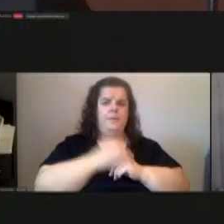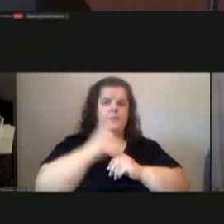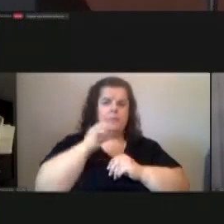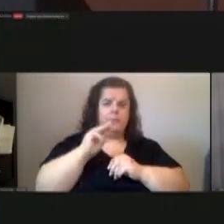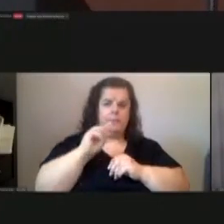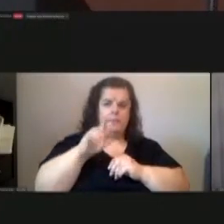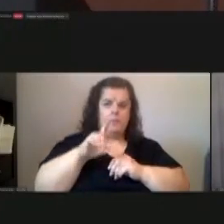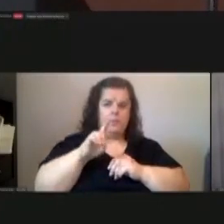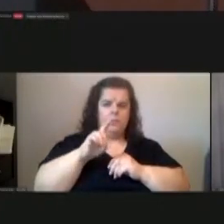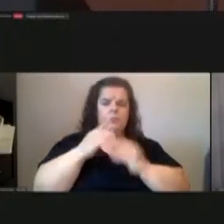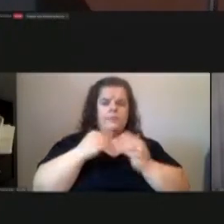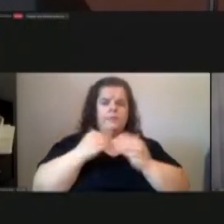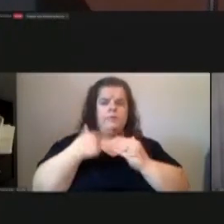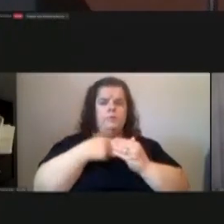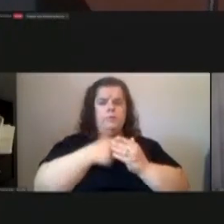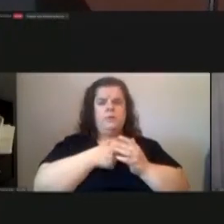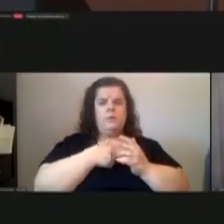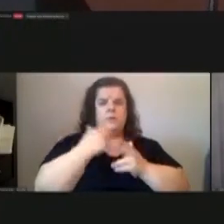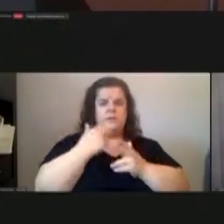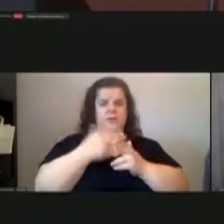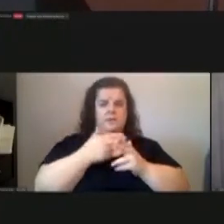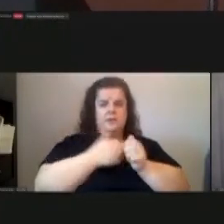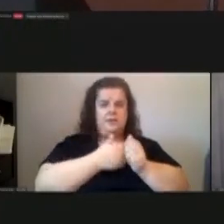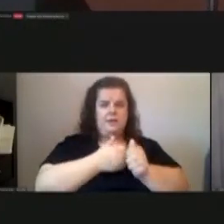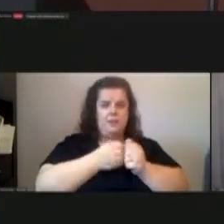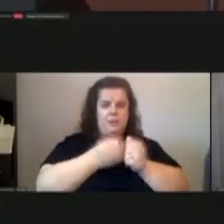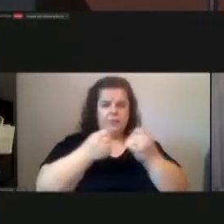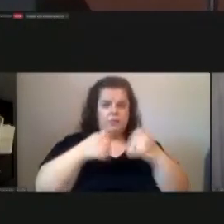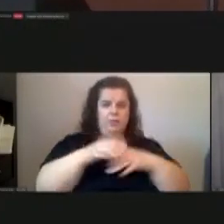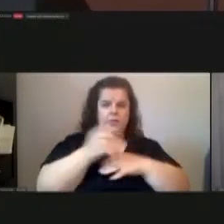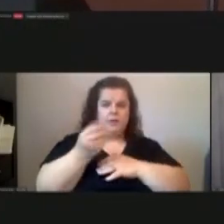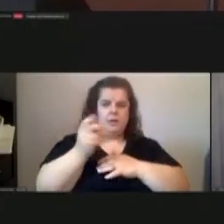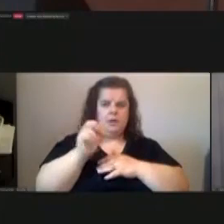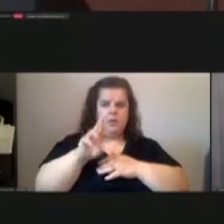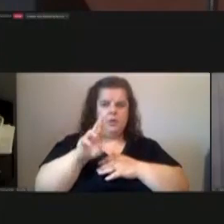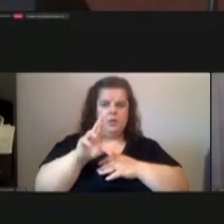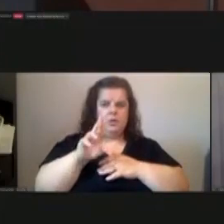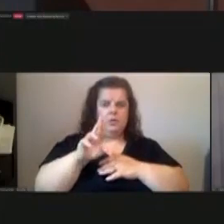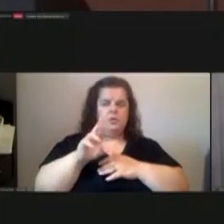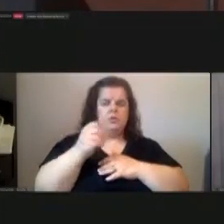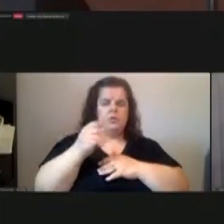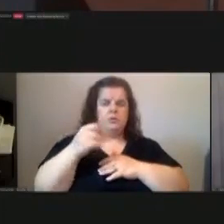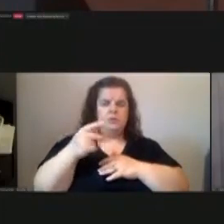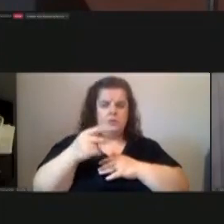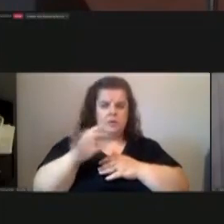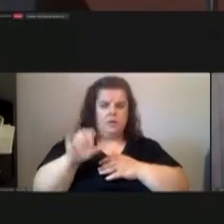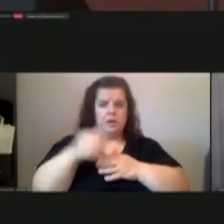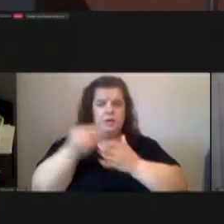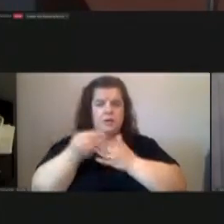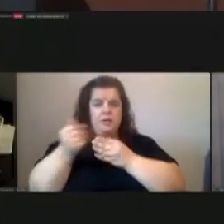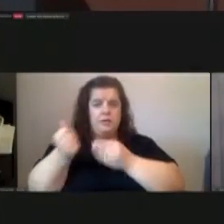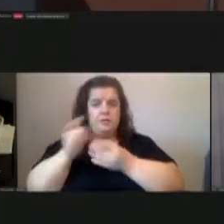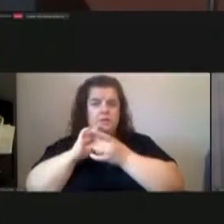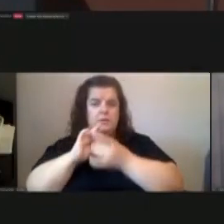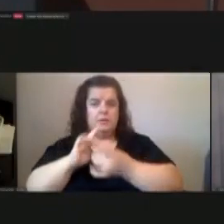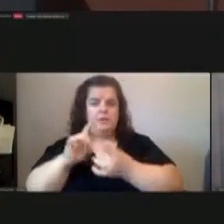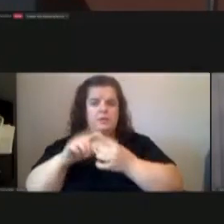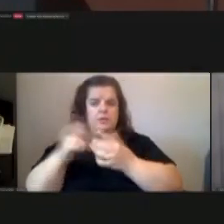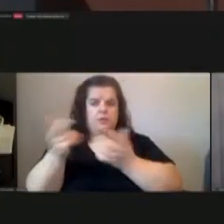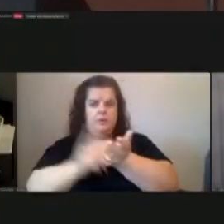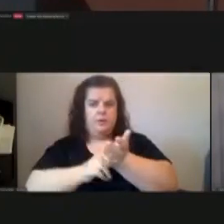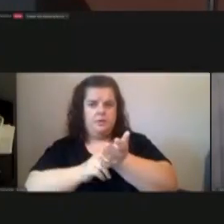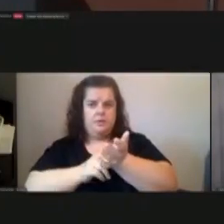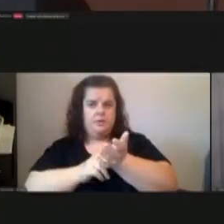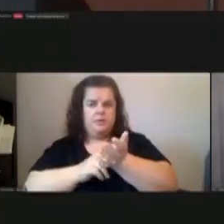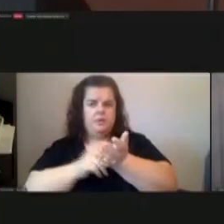line with um normal property ownership the other expenditures would have been related are related to the contract for the